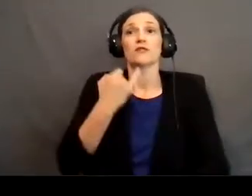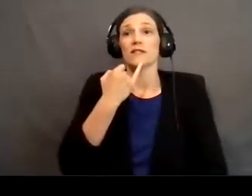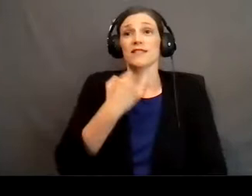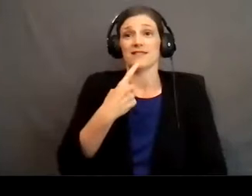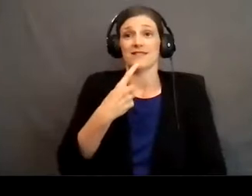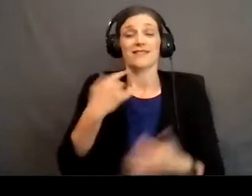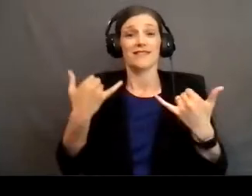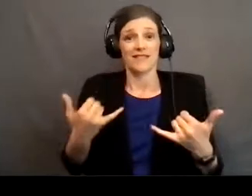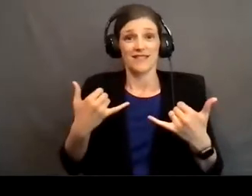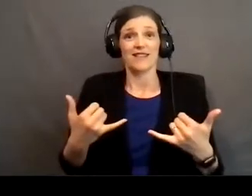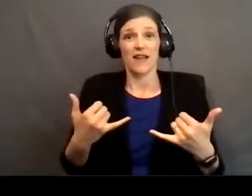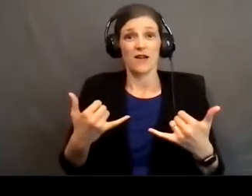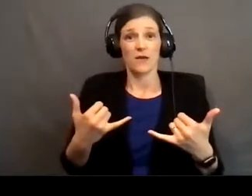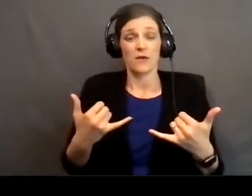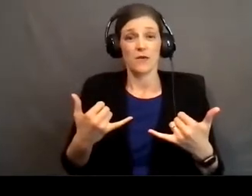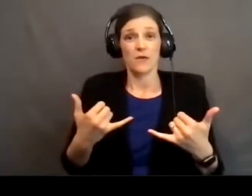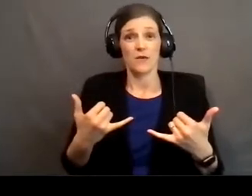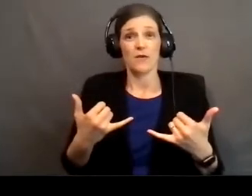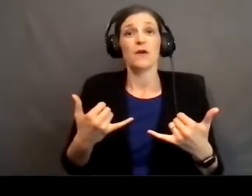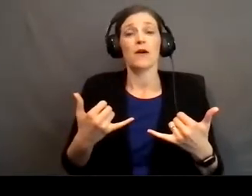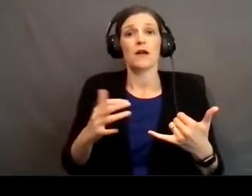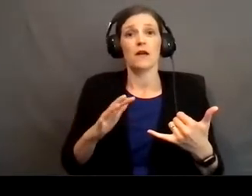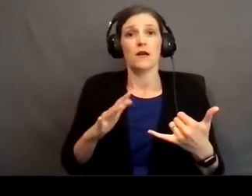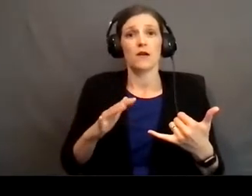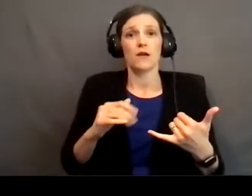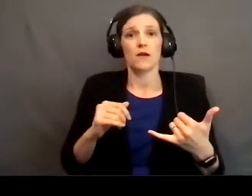now therefore, if you will, you know what?